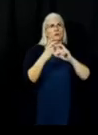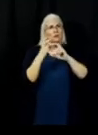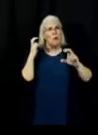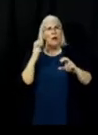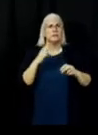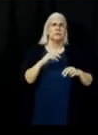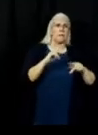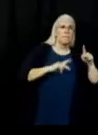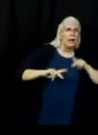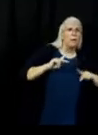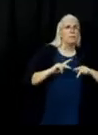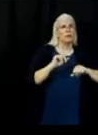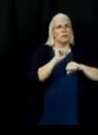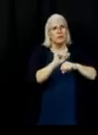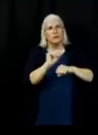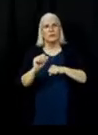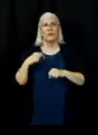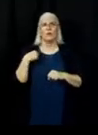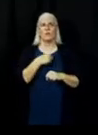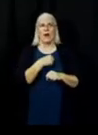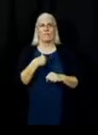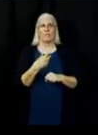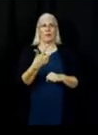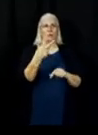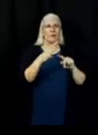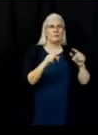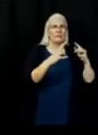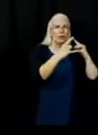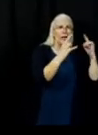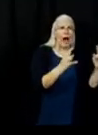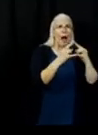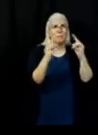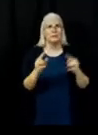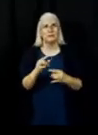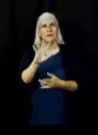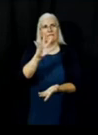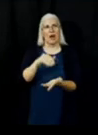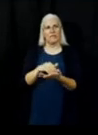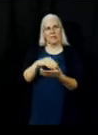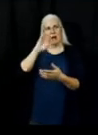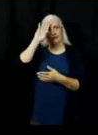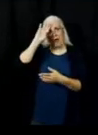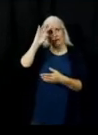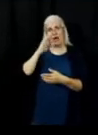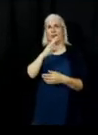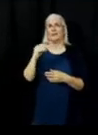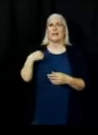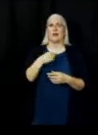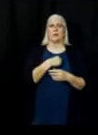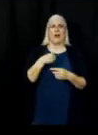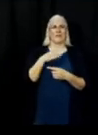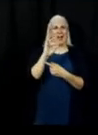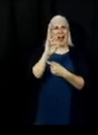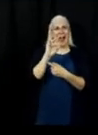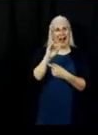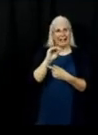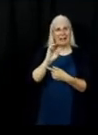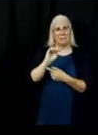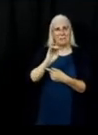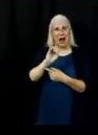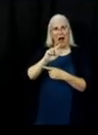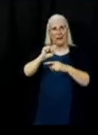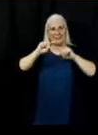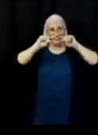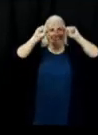one large fire, 5,000 firefighters, 80 miles of fire line out there. We're all working under the same common goal, sharing leadership,